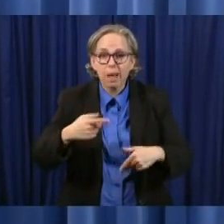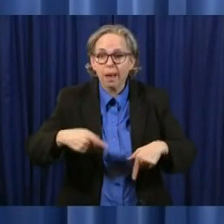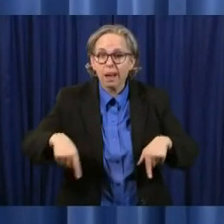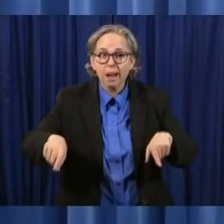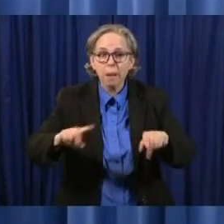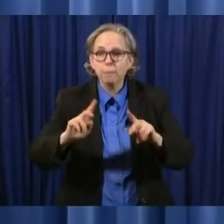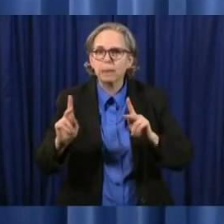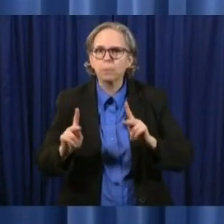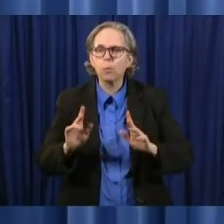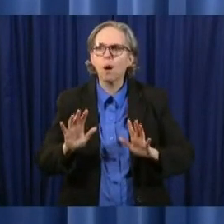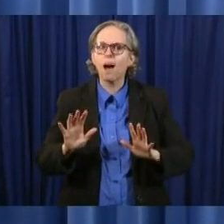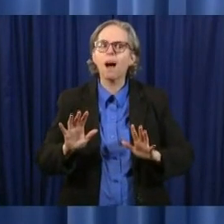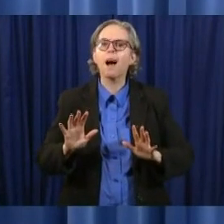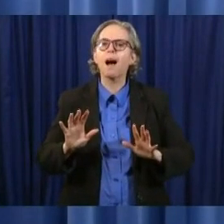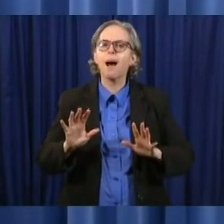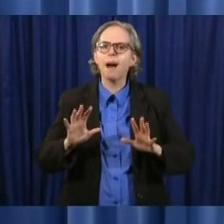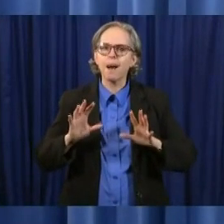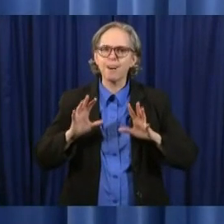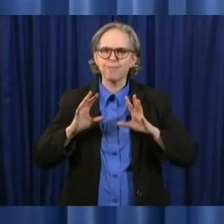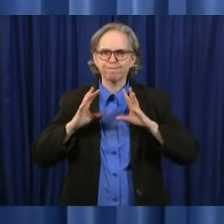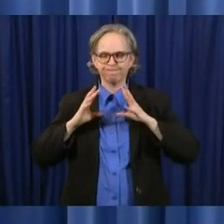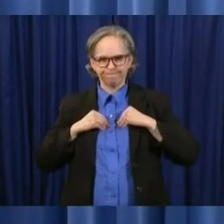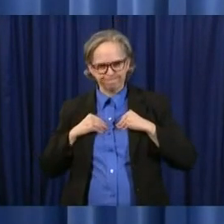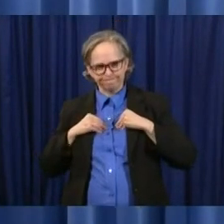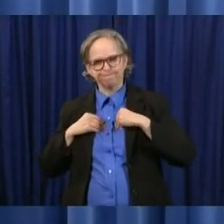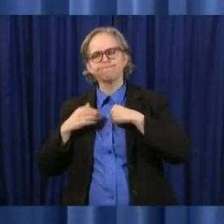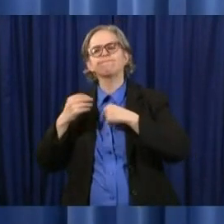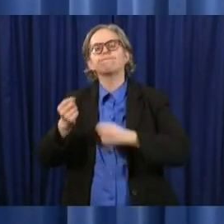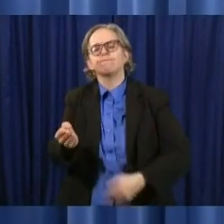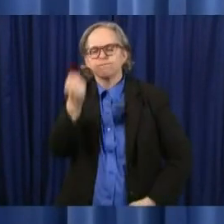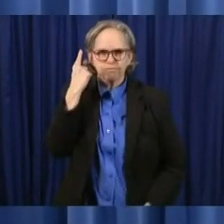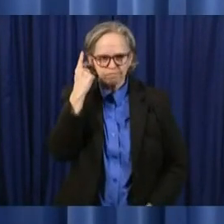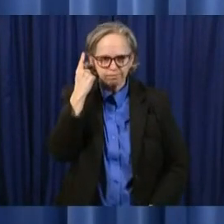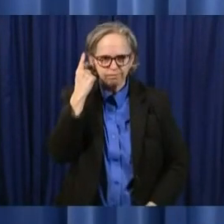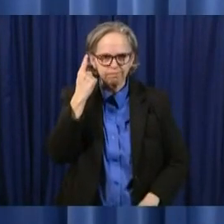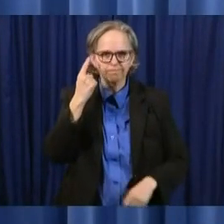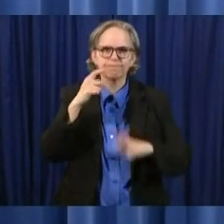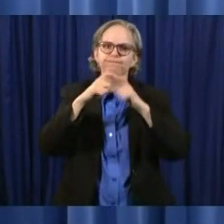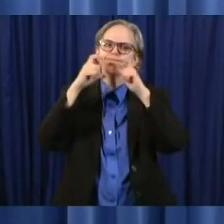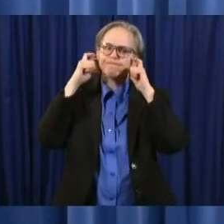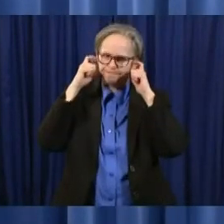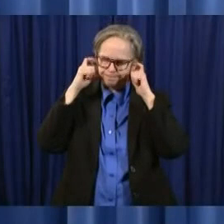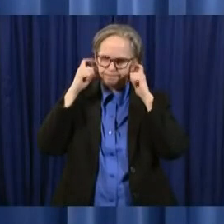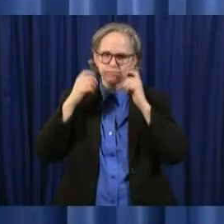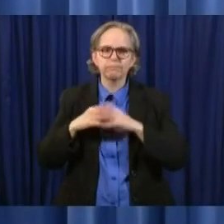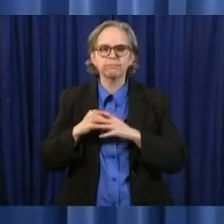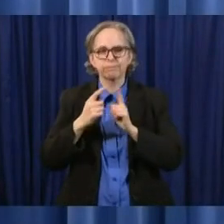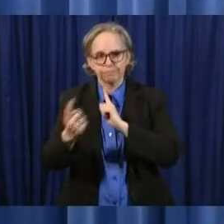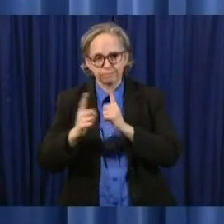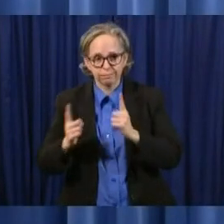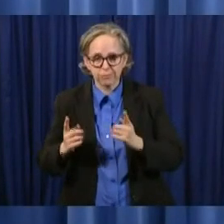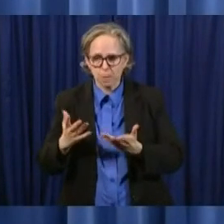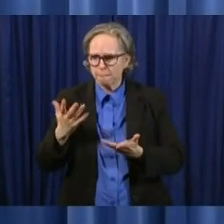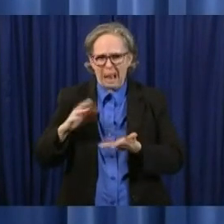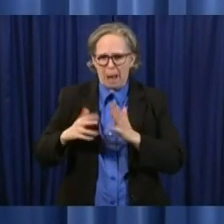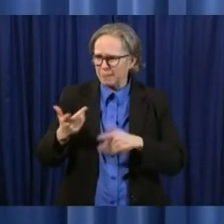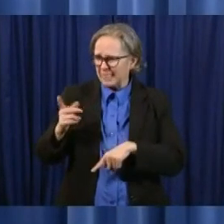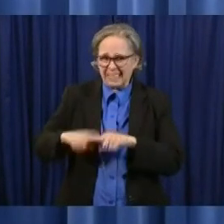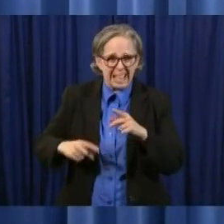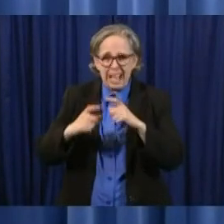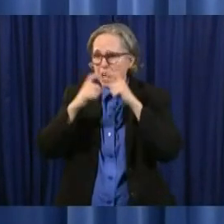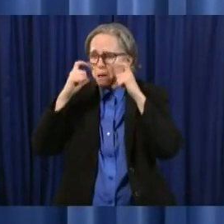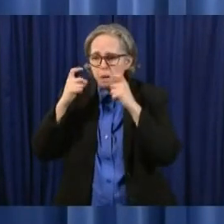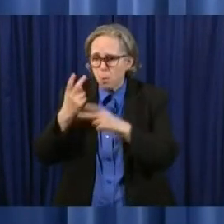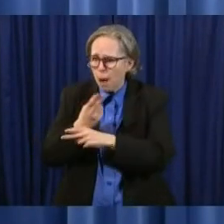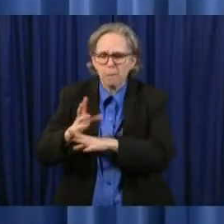understand that it is unless they have a physical reason for not wearing one and some people do uh